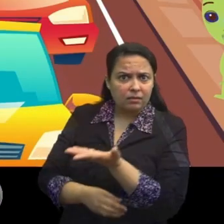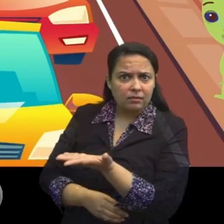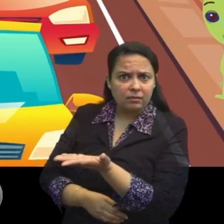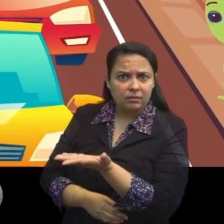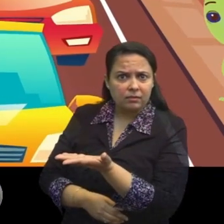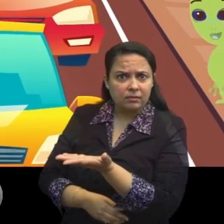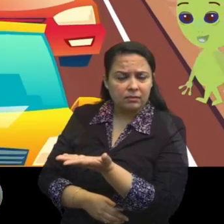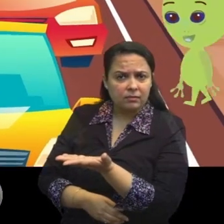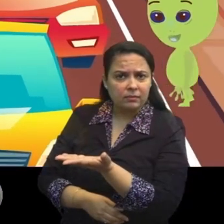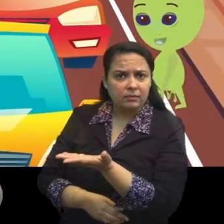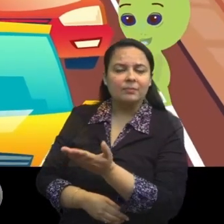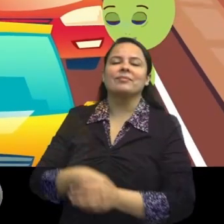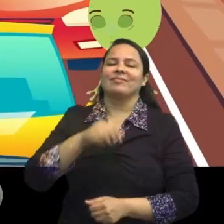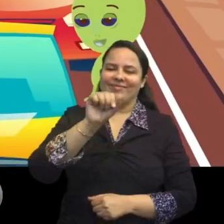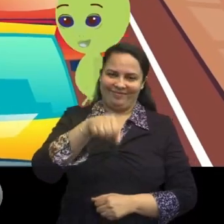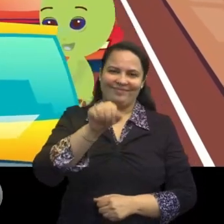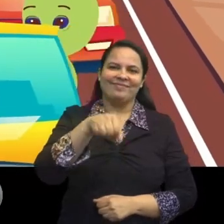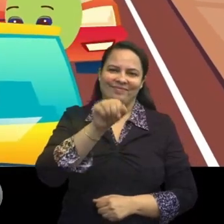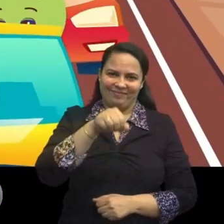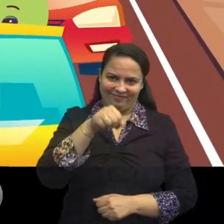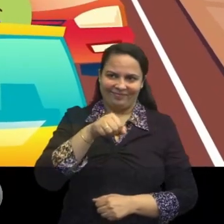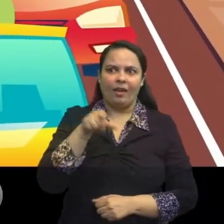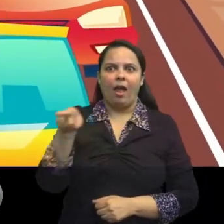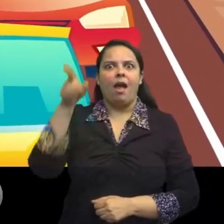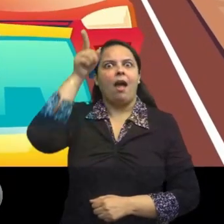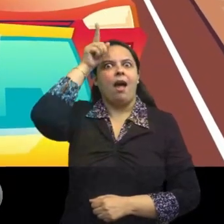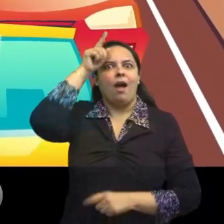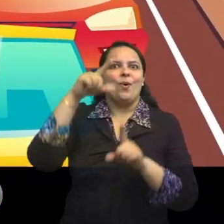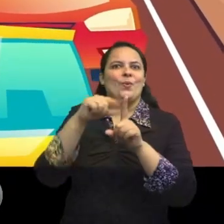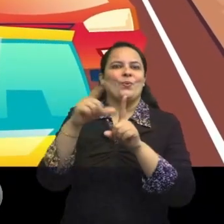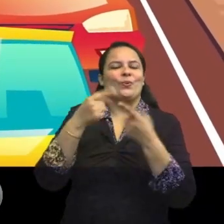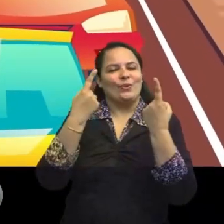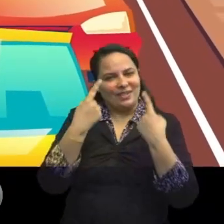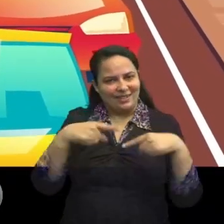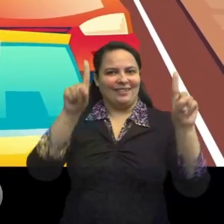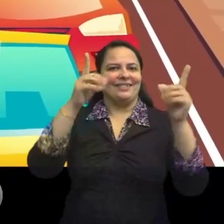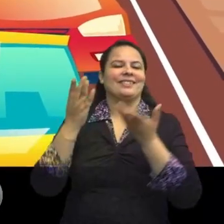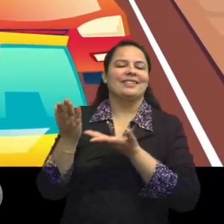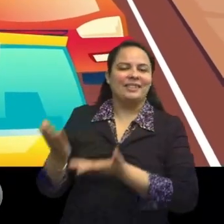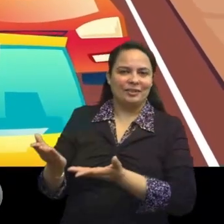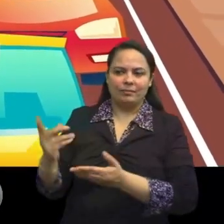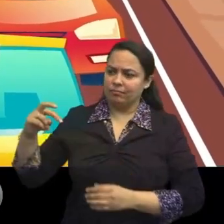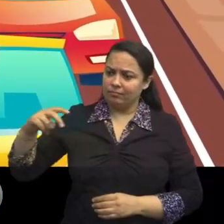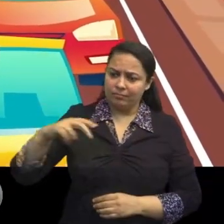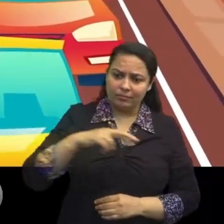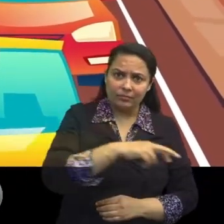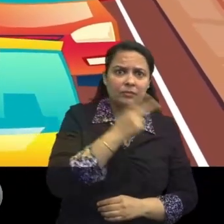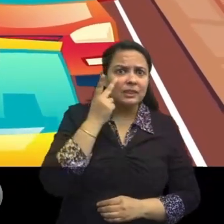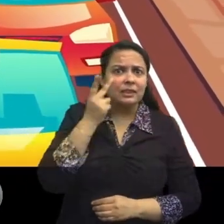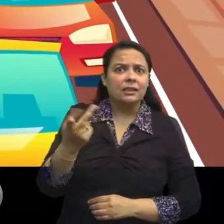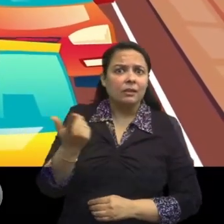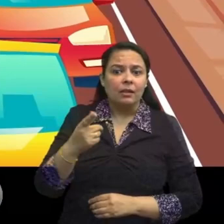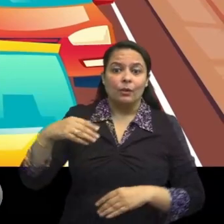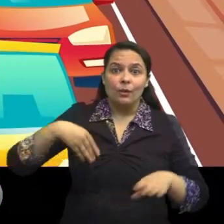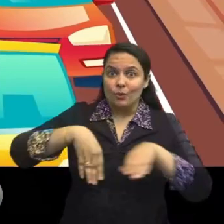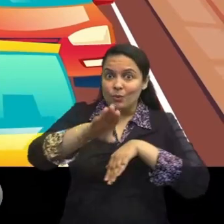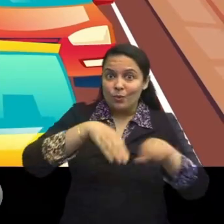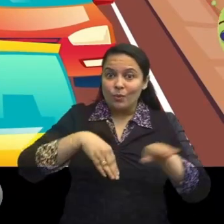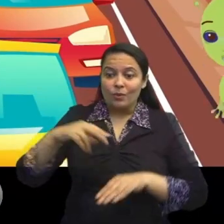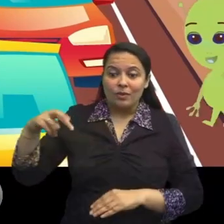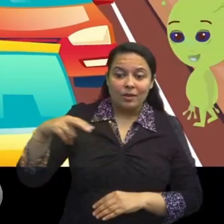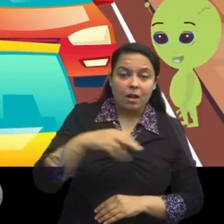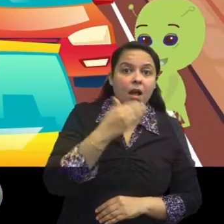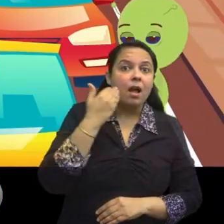In this scene, you can see that Jojo is crossing the road by moving past the stationary vehicles.